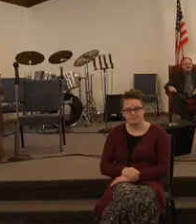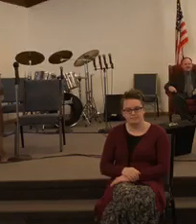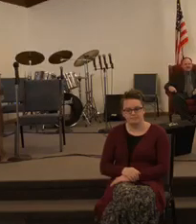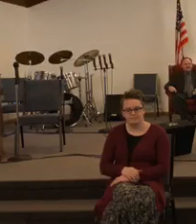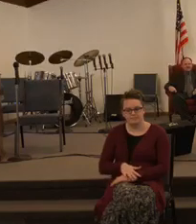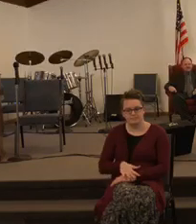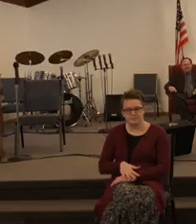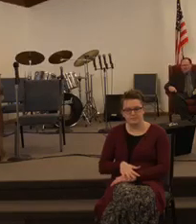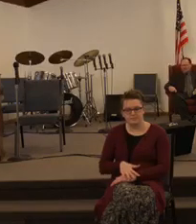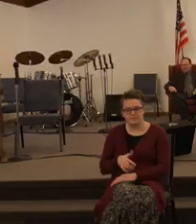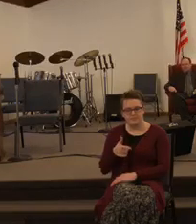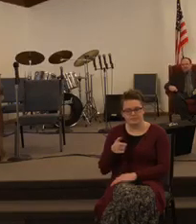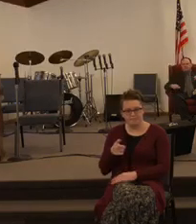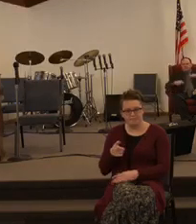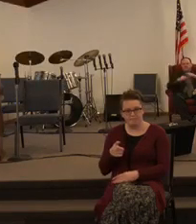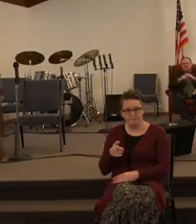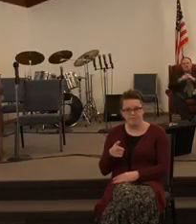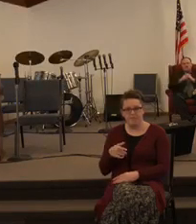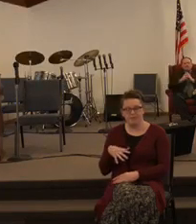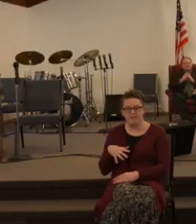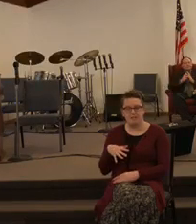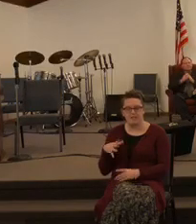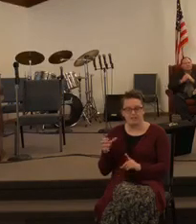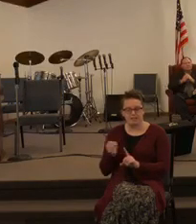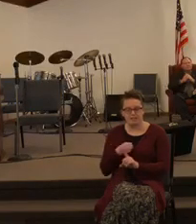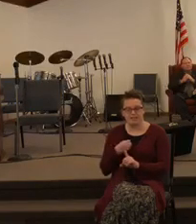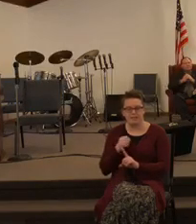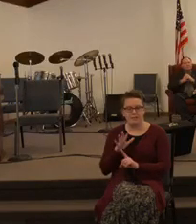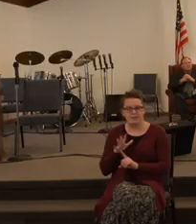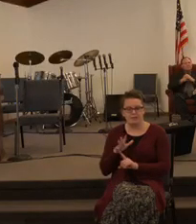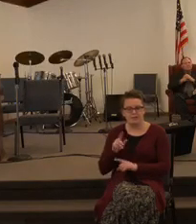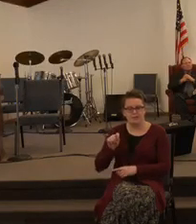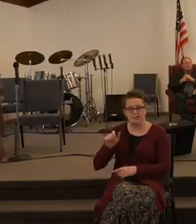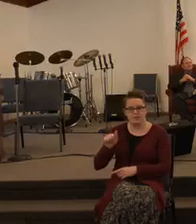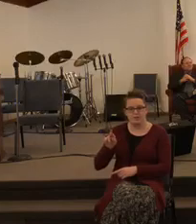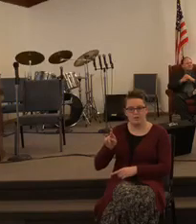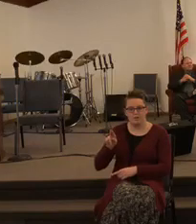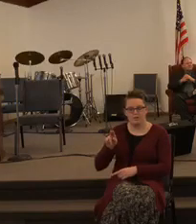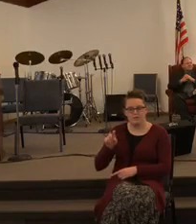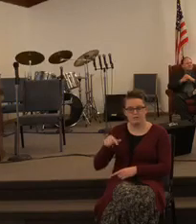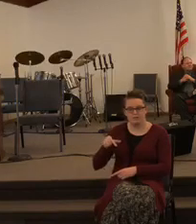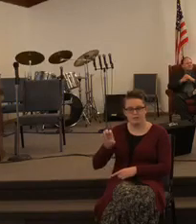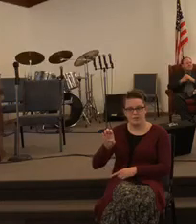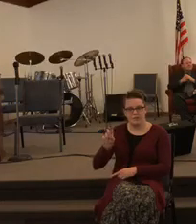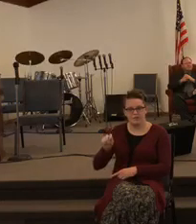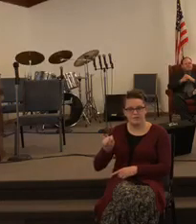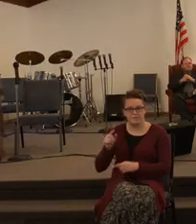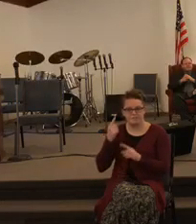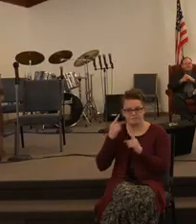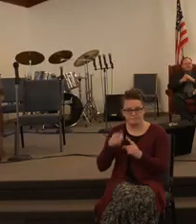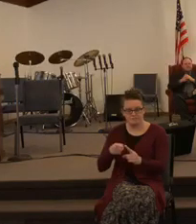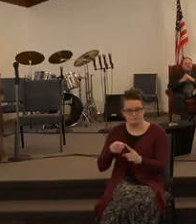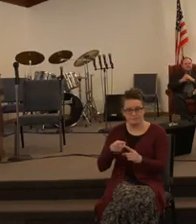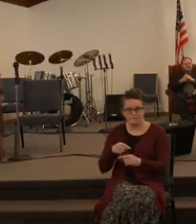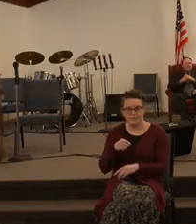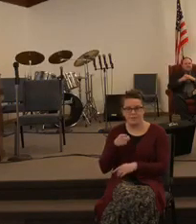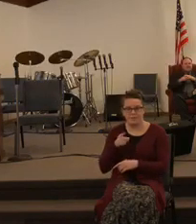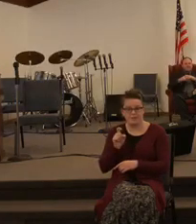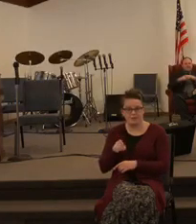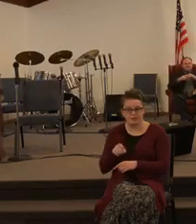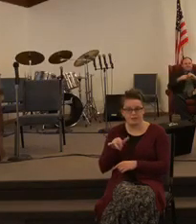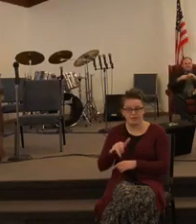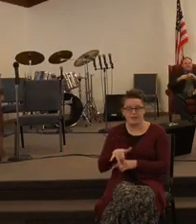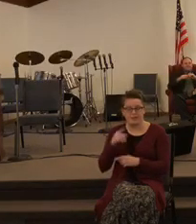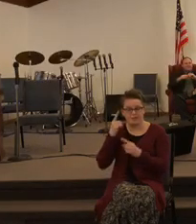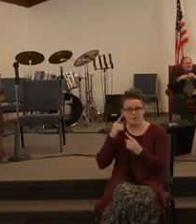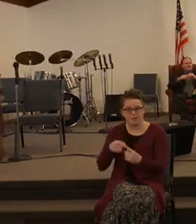shoot and hit your target. So you have to have that destination. You have to have that goal or